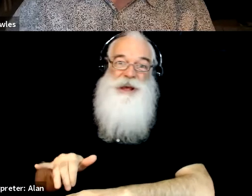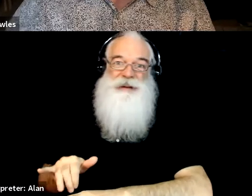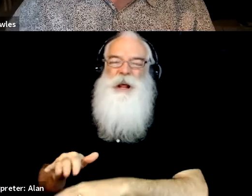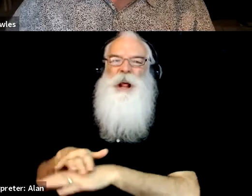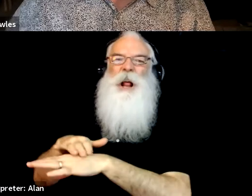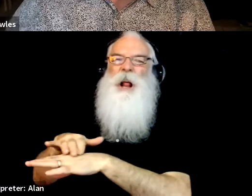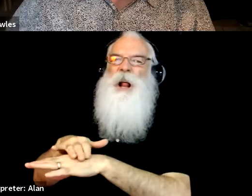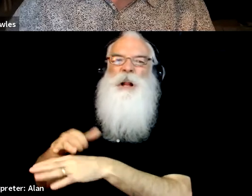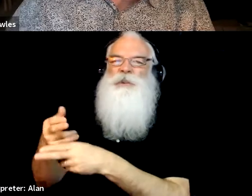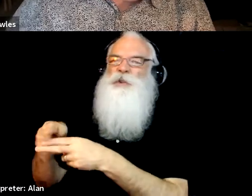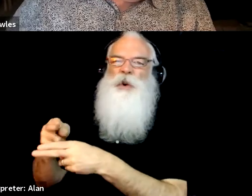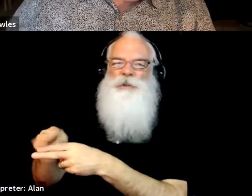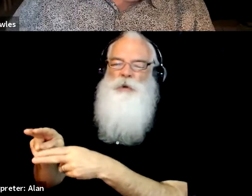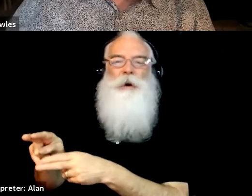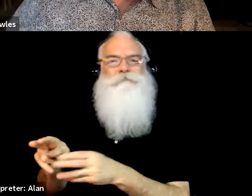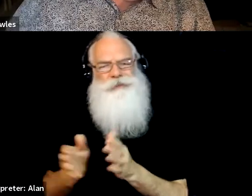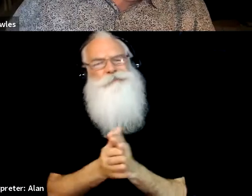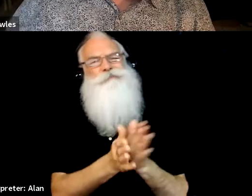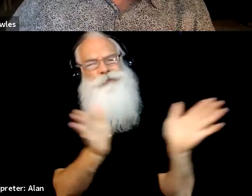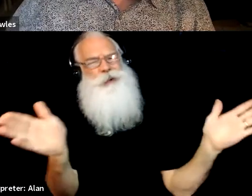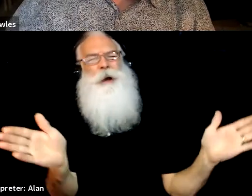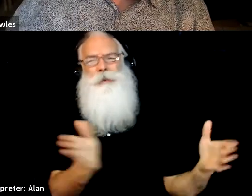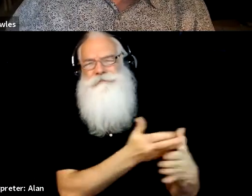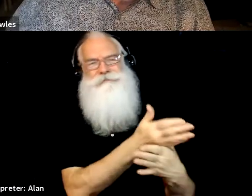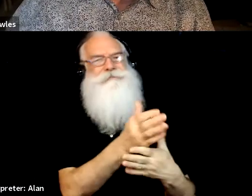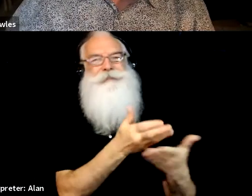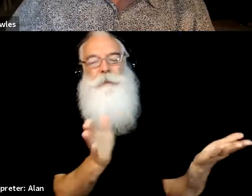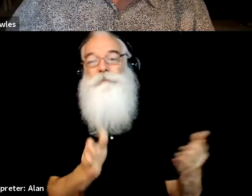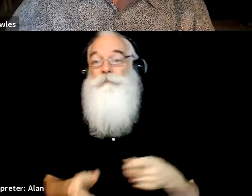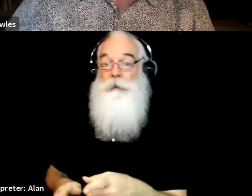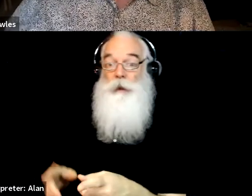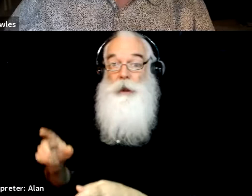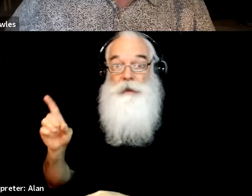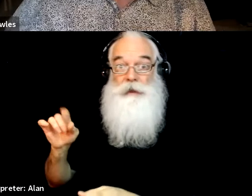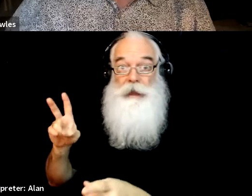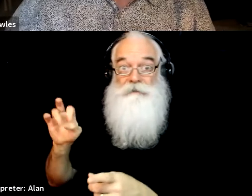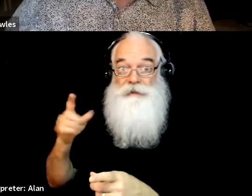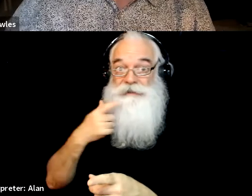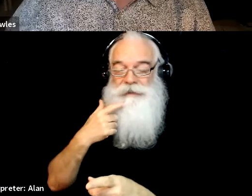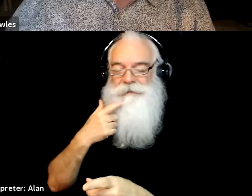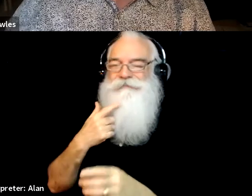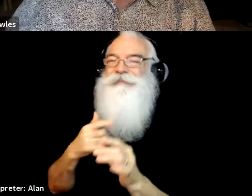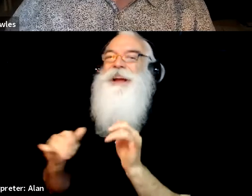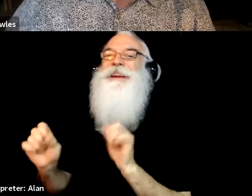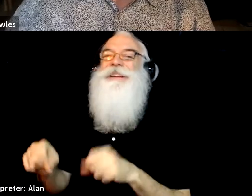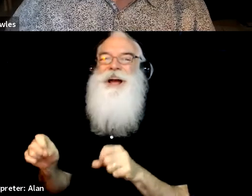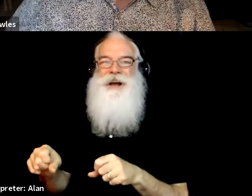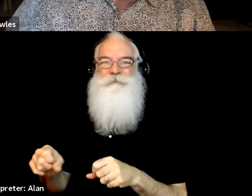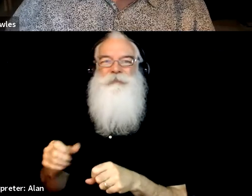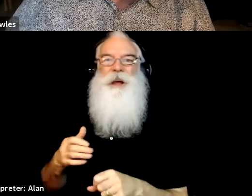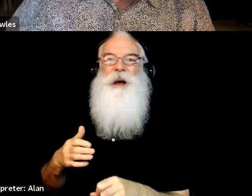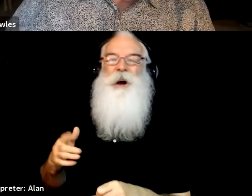Yeah, that was, it was like what I was saying about, uh, American, American dirt when it first came out. Um, and, and we found out that, you know,